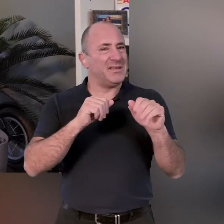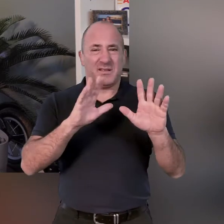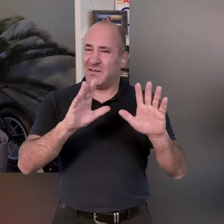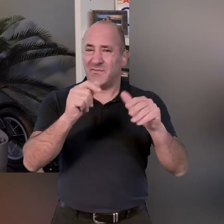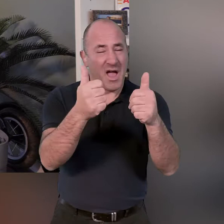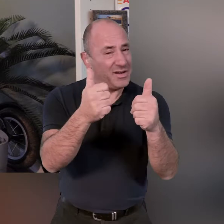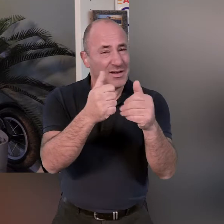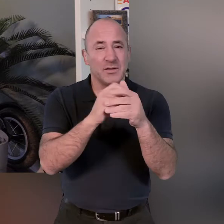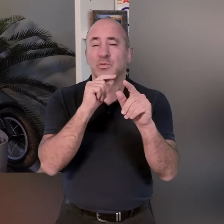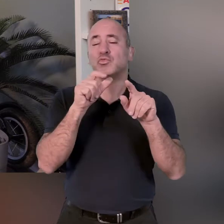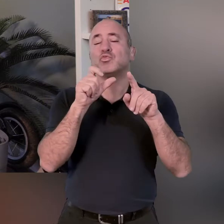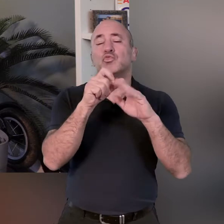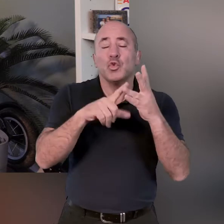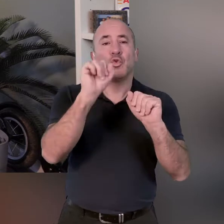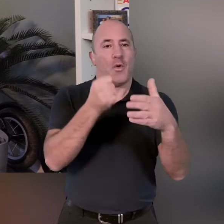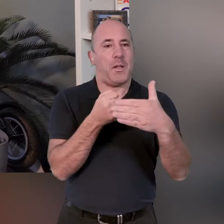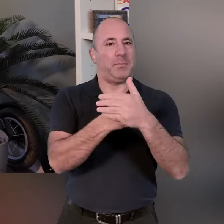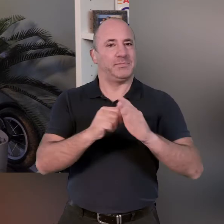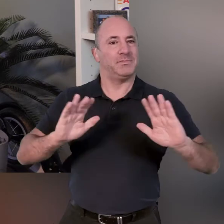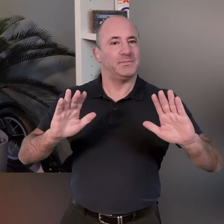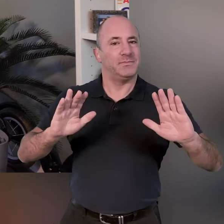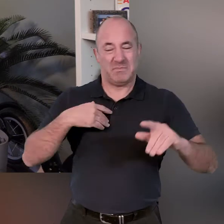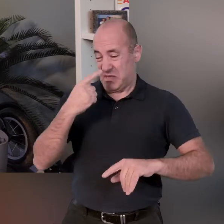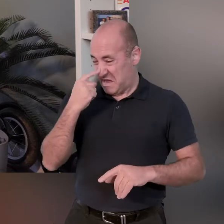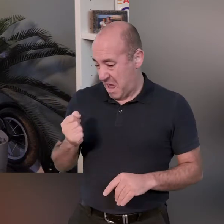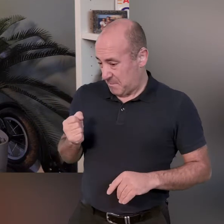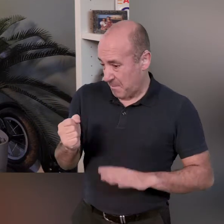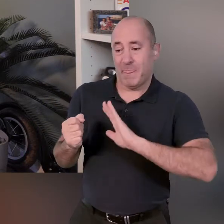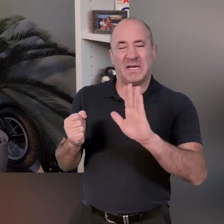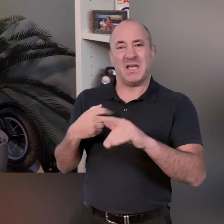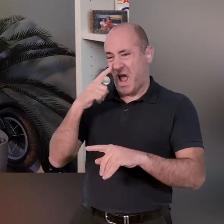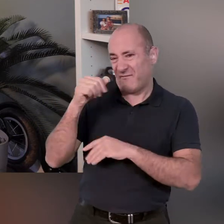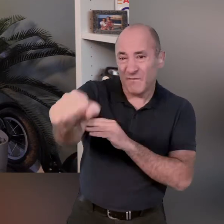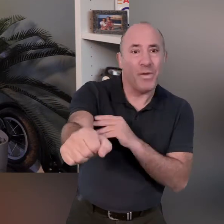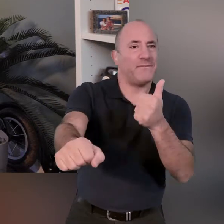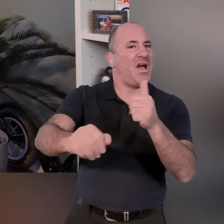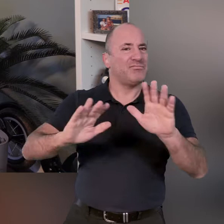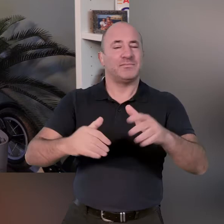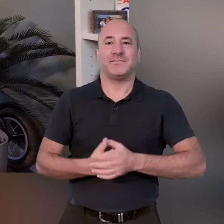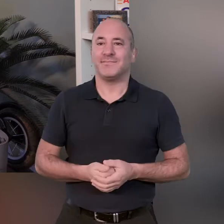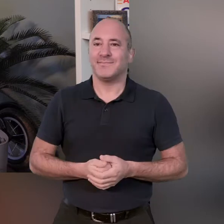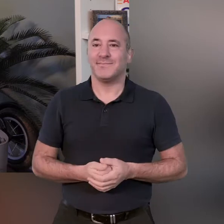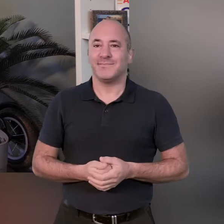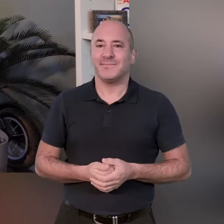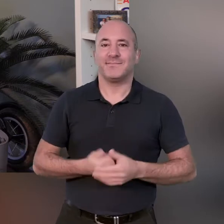you have restrictions in other departments whatever it might be just doing what you can do